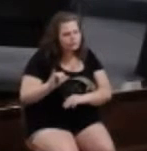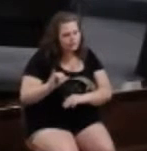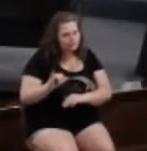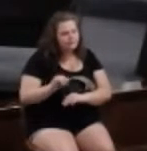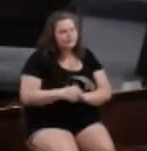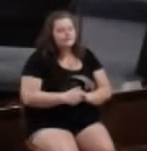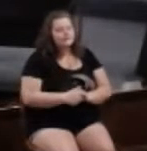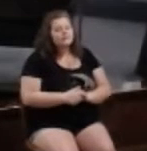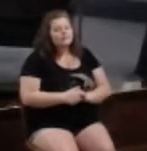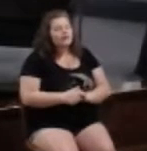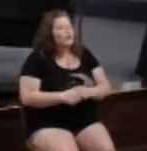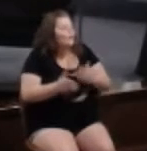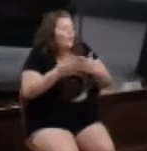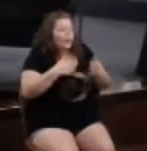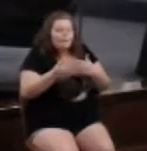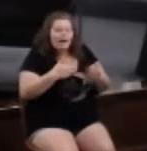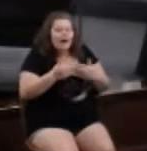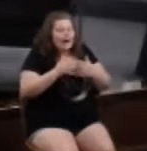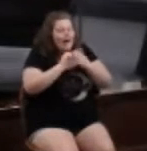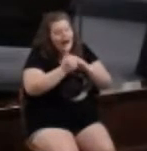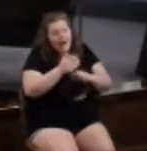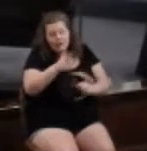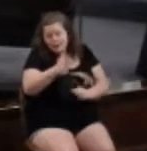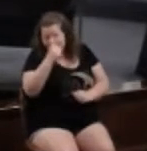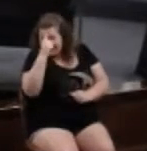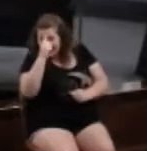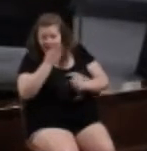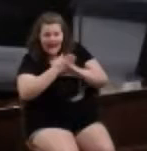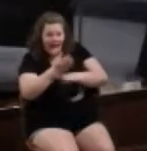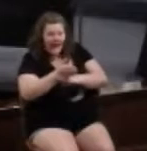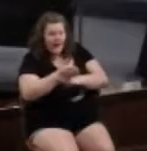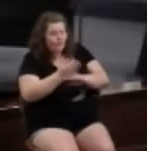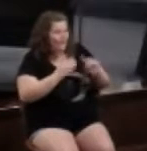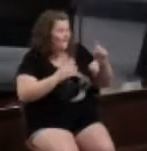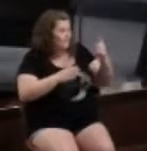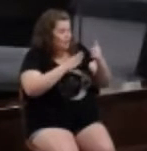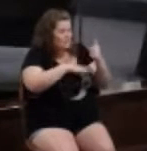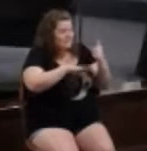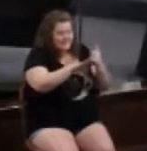And despite what you might think after stage one,